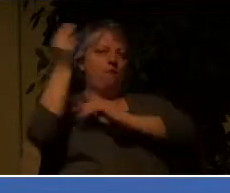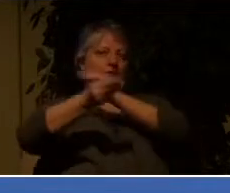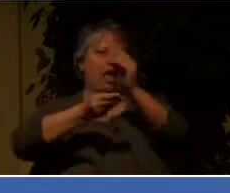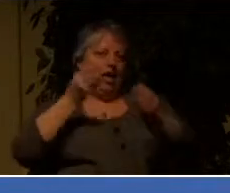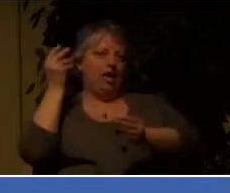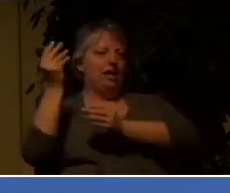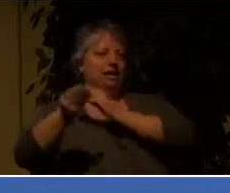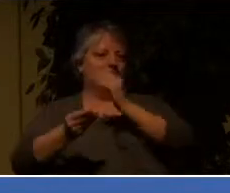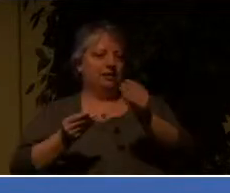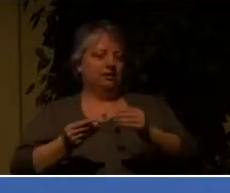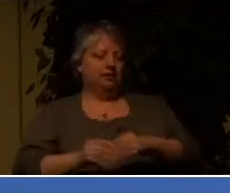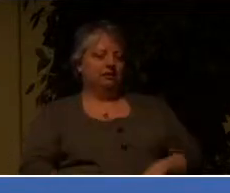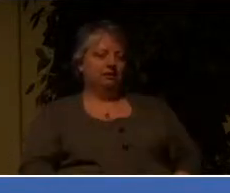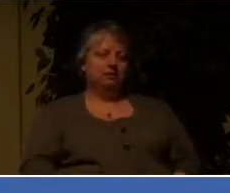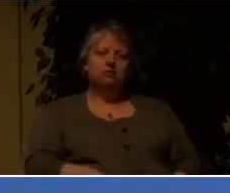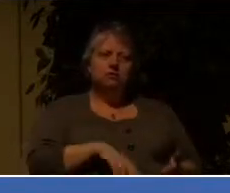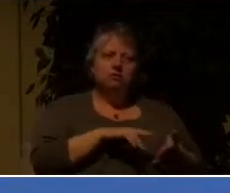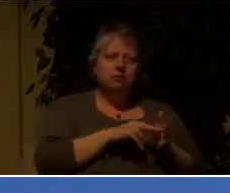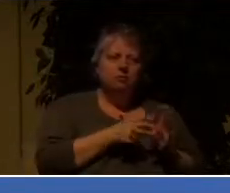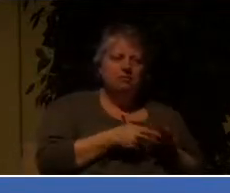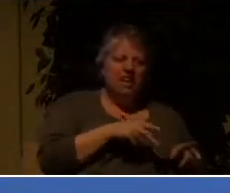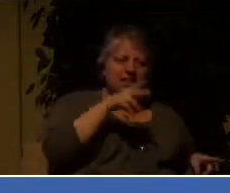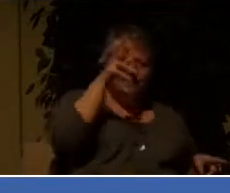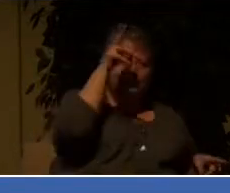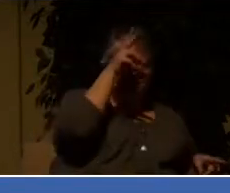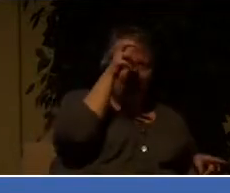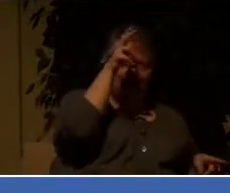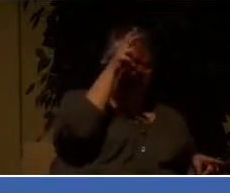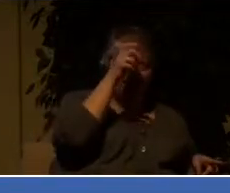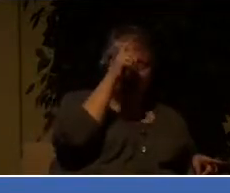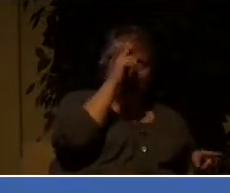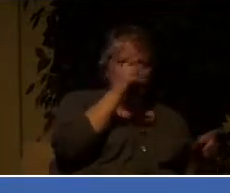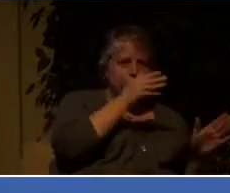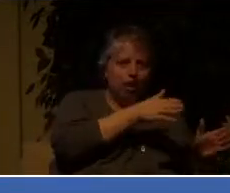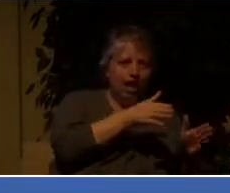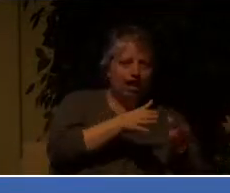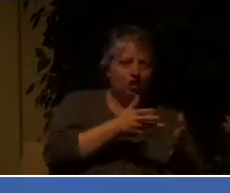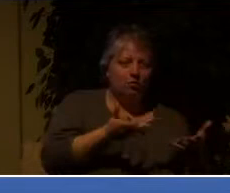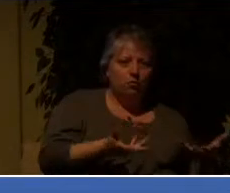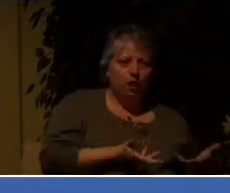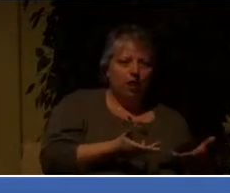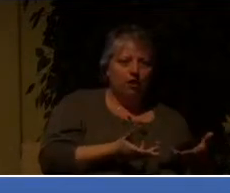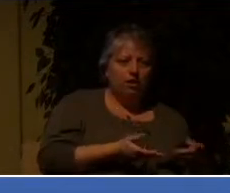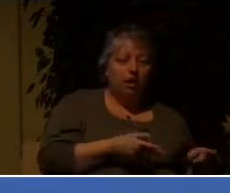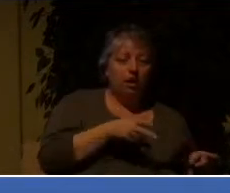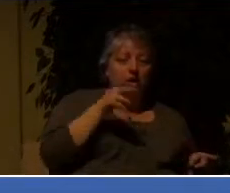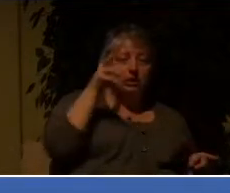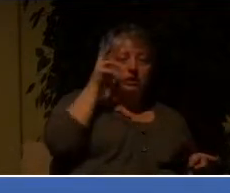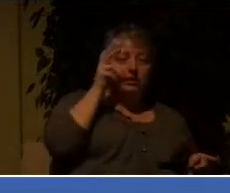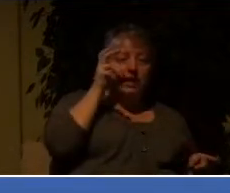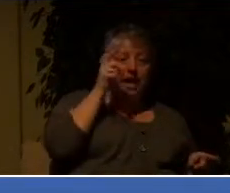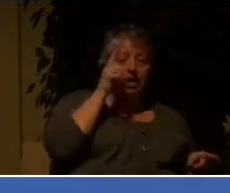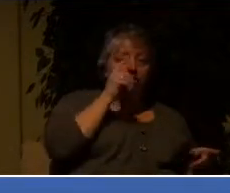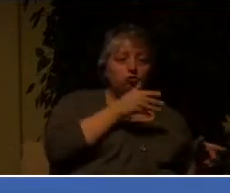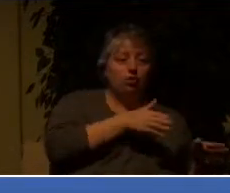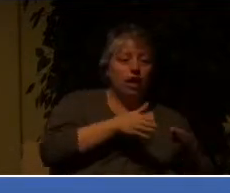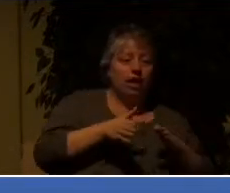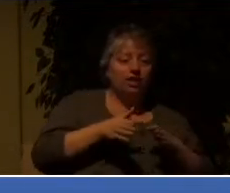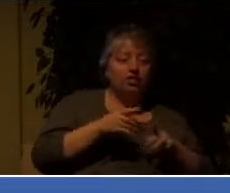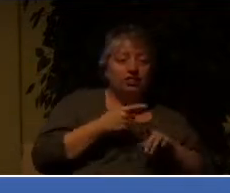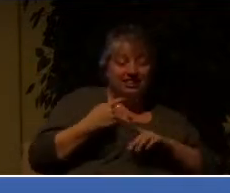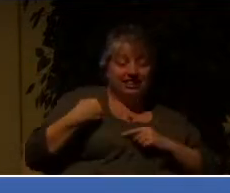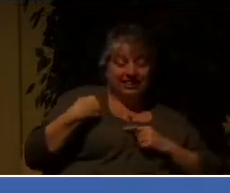strategy is? Well, from the very beginning, Satan's strategy was to ask the question, has God really said,